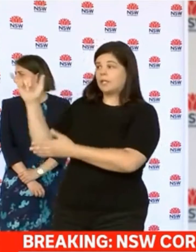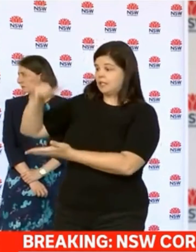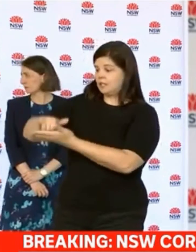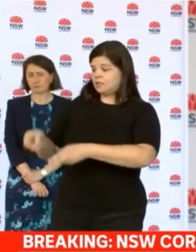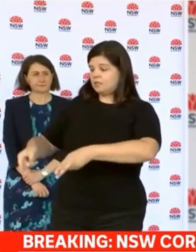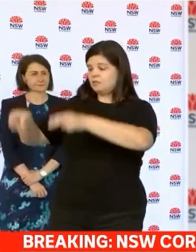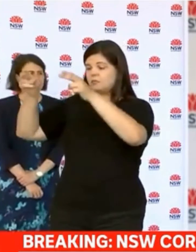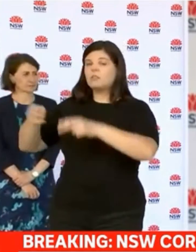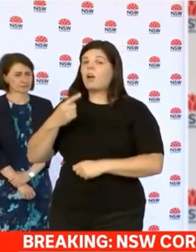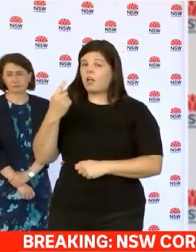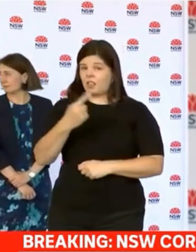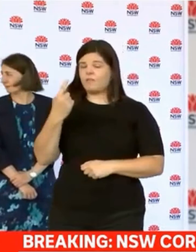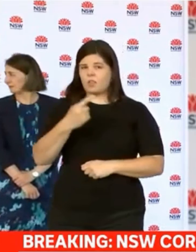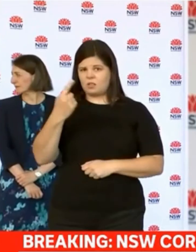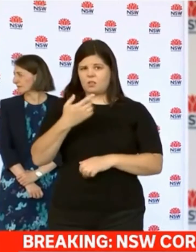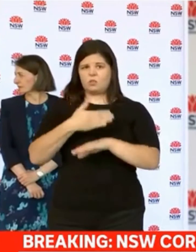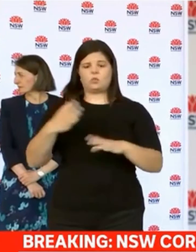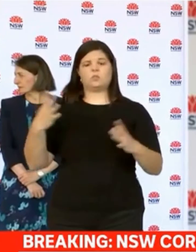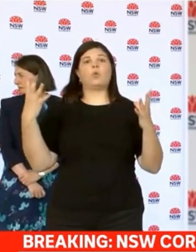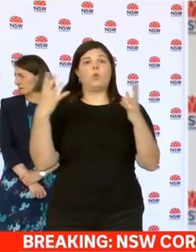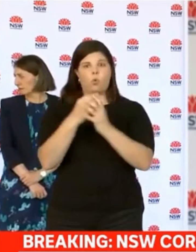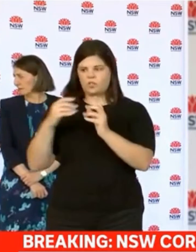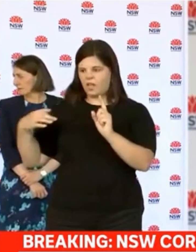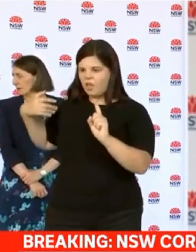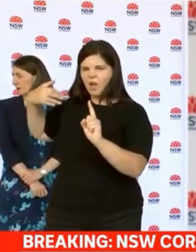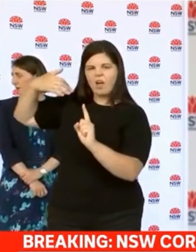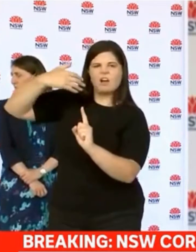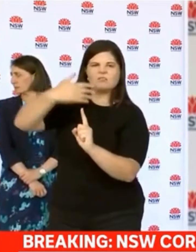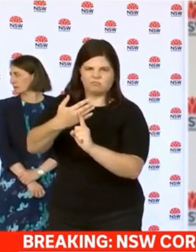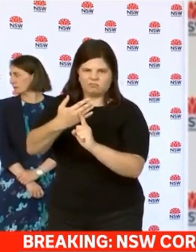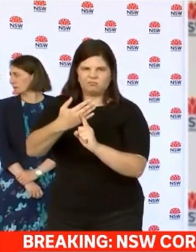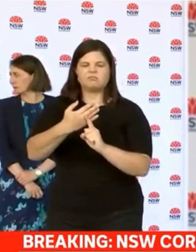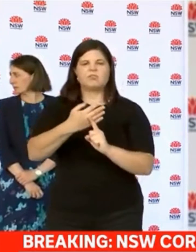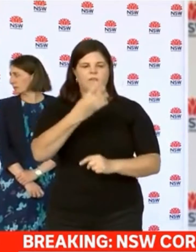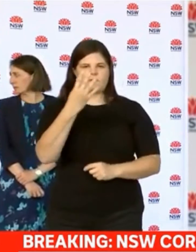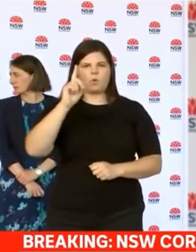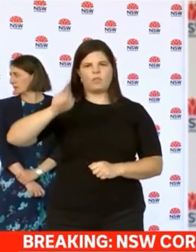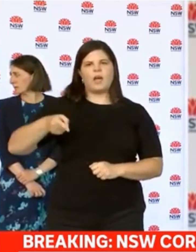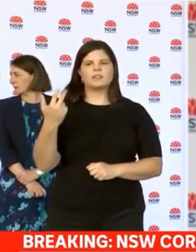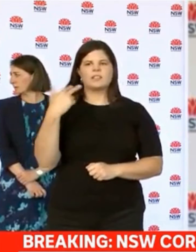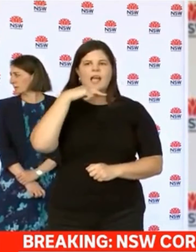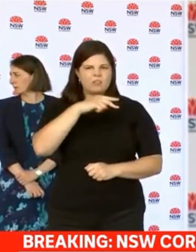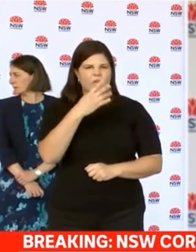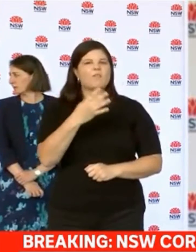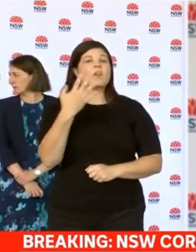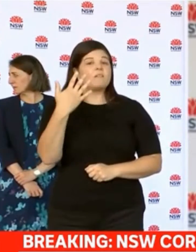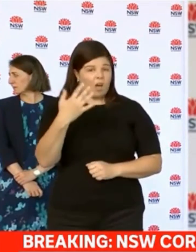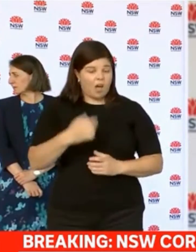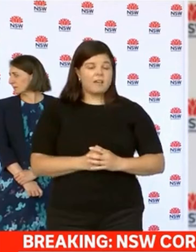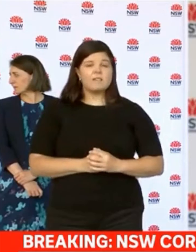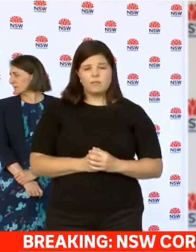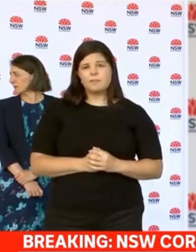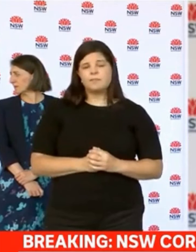acquired cases, bringing the total of cases in New South Wales for the whole pandemic to 4,845.